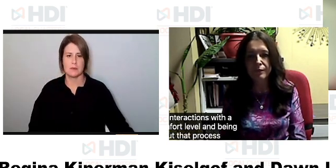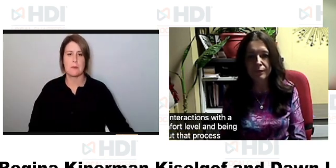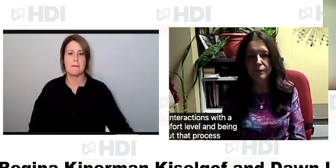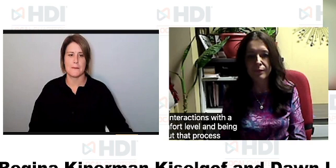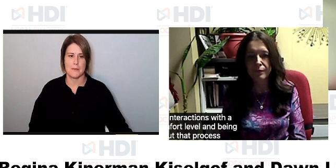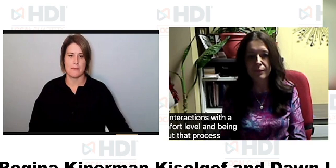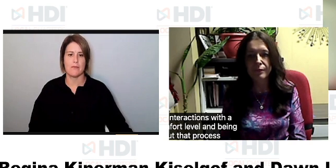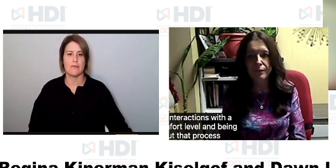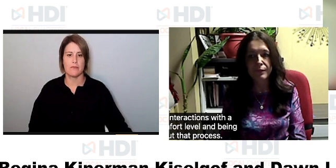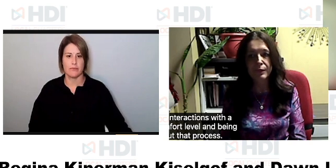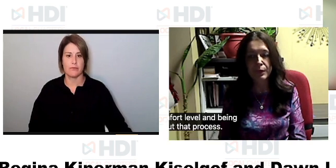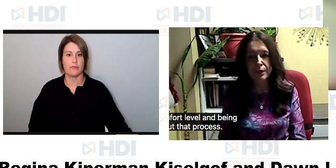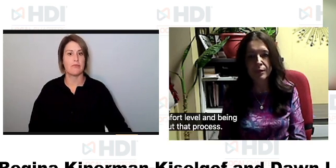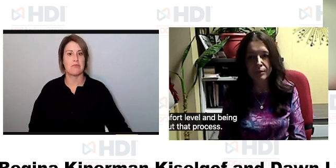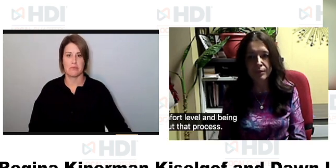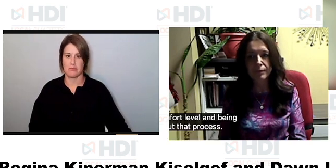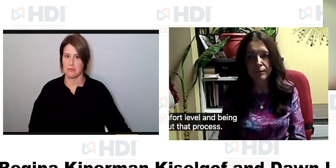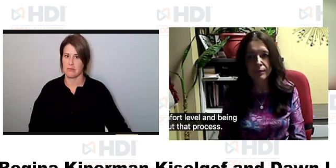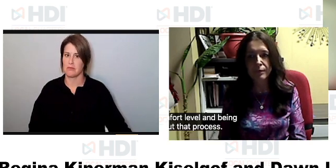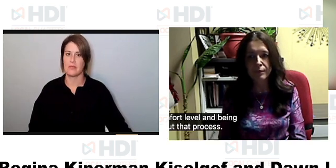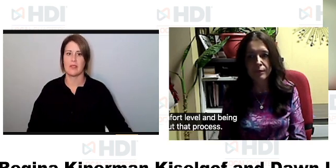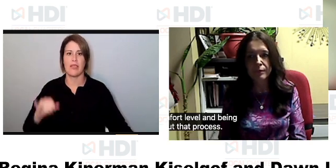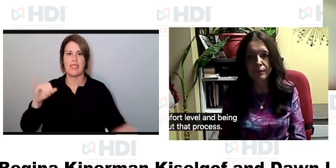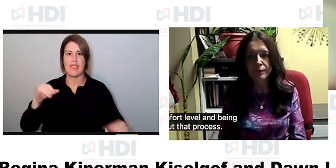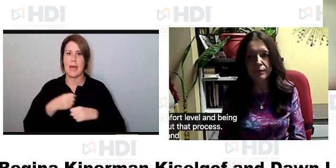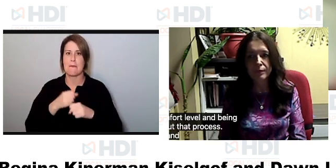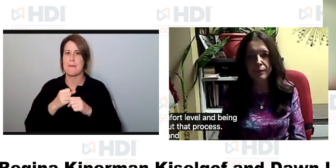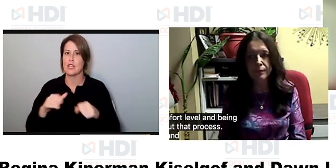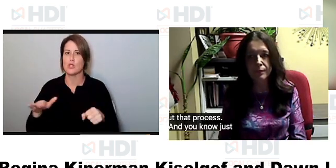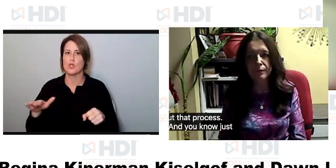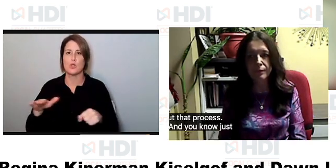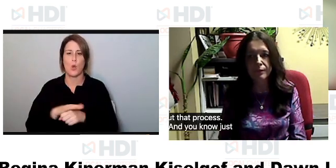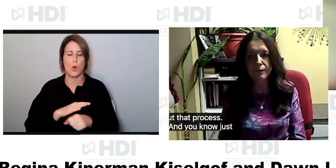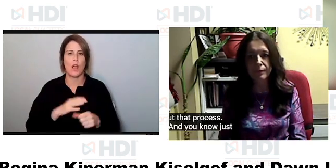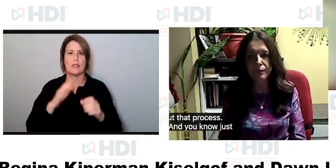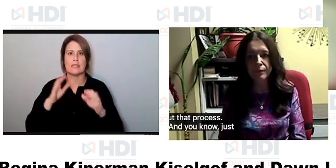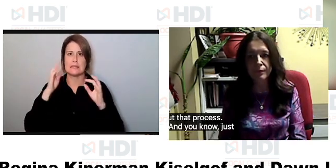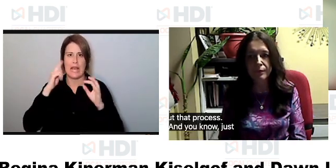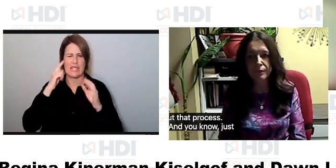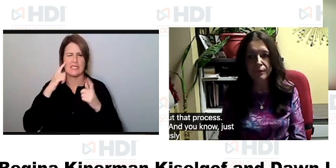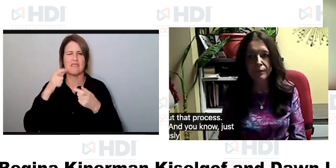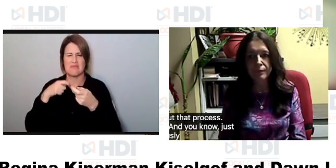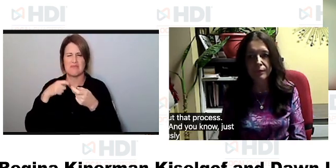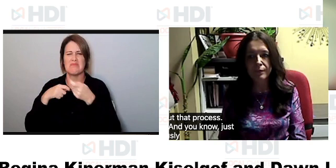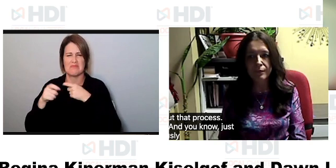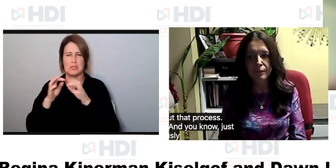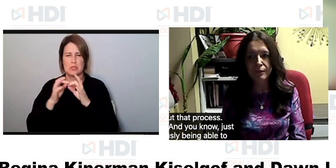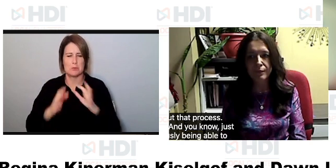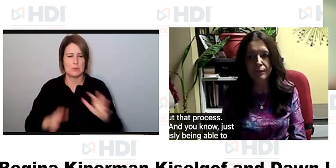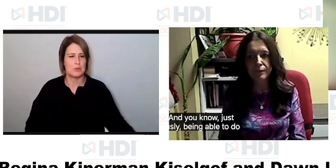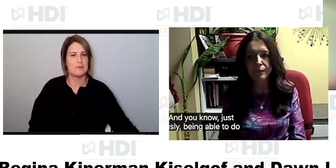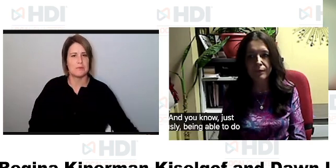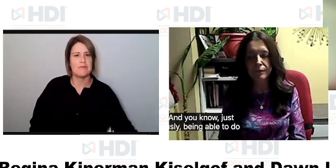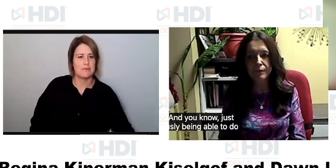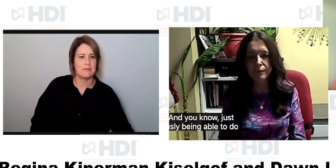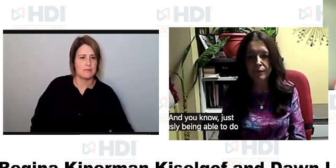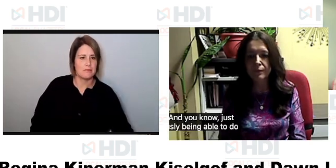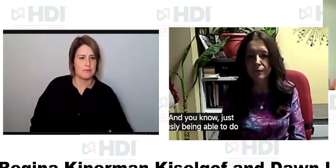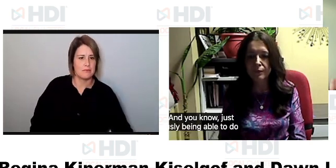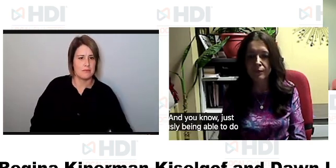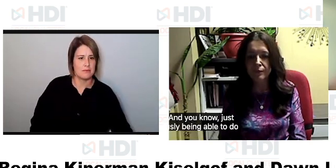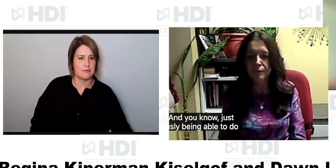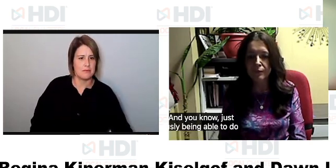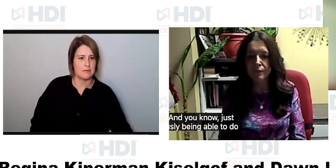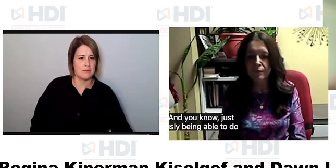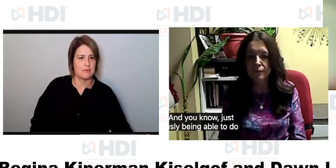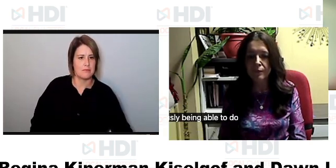yeah that makes total sense and you know just one follow-up because obviously being able to do the job is important but just right